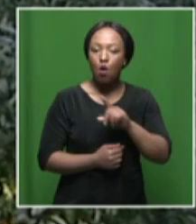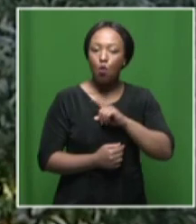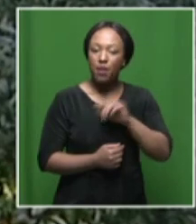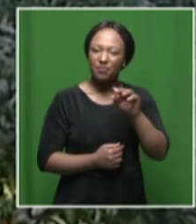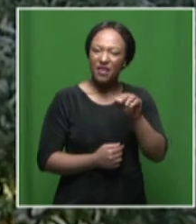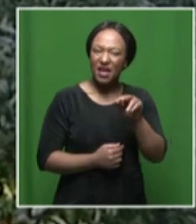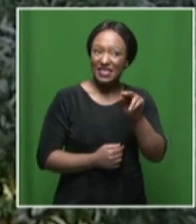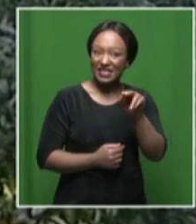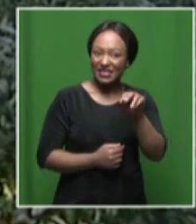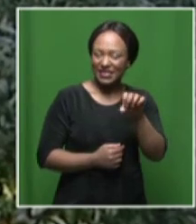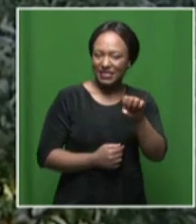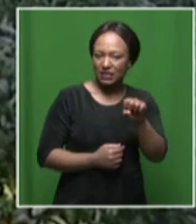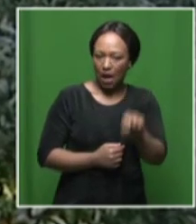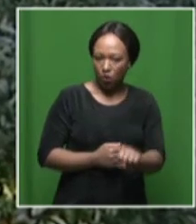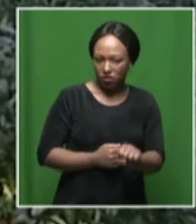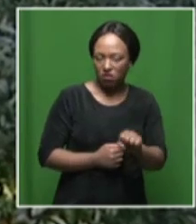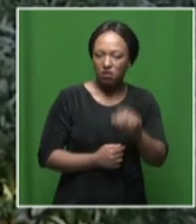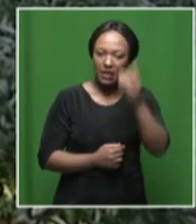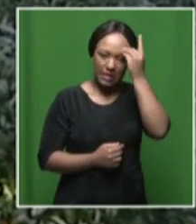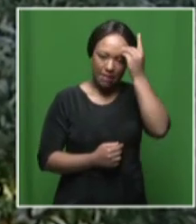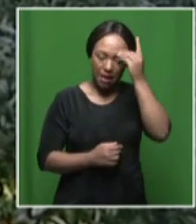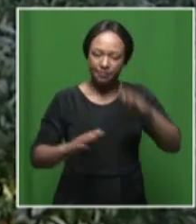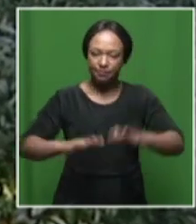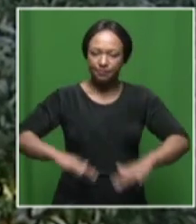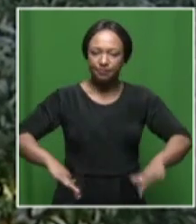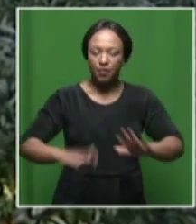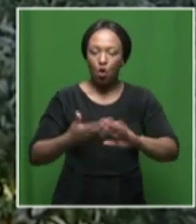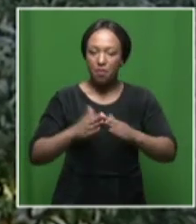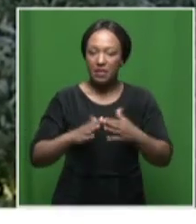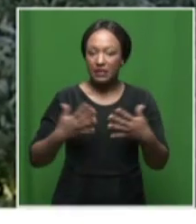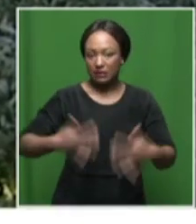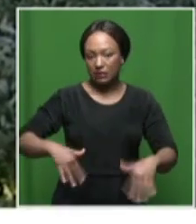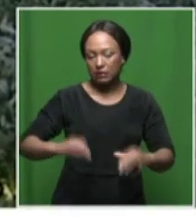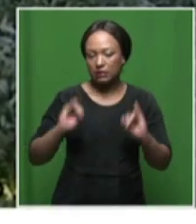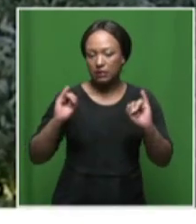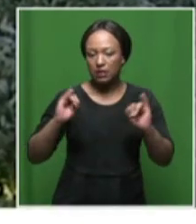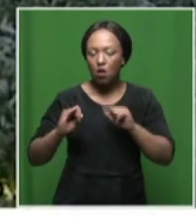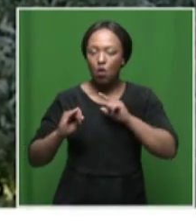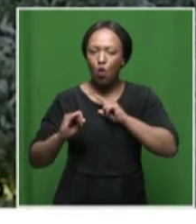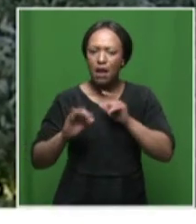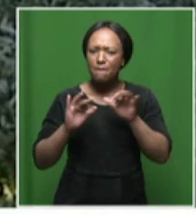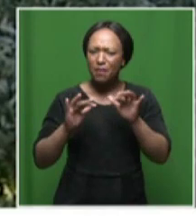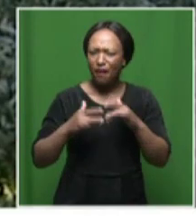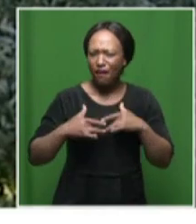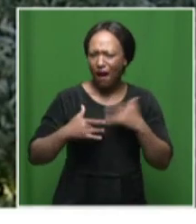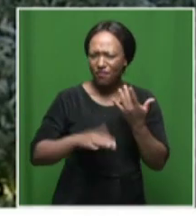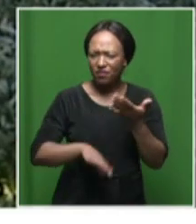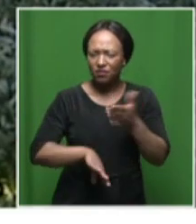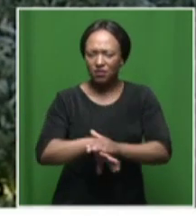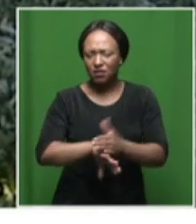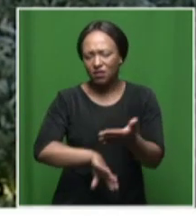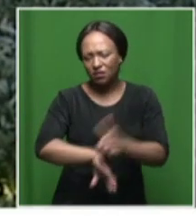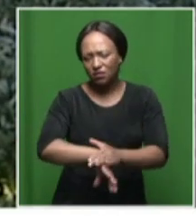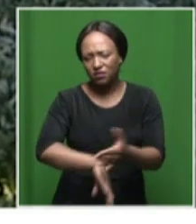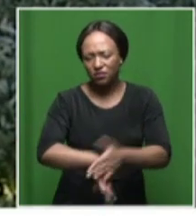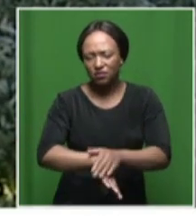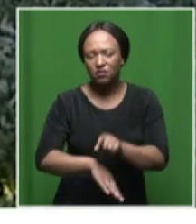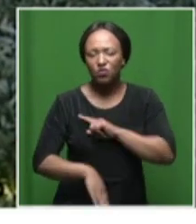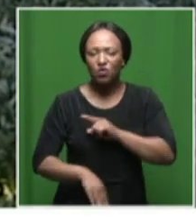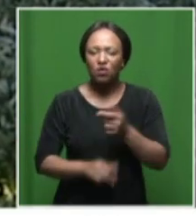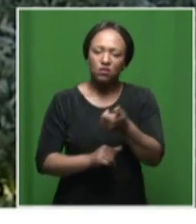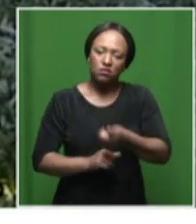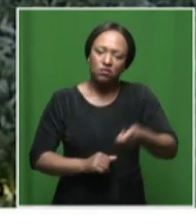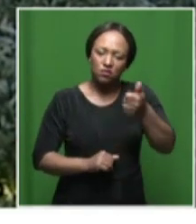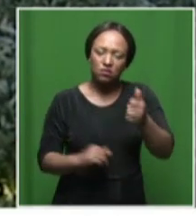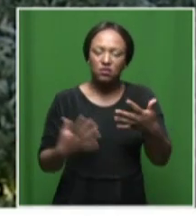has been affected by the recent floods well while the biggest cost of course is the loss of life well the authorities have revised